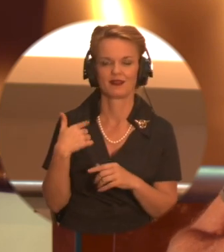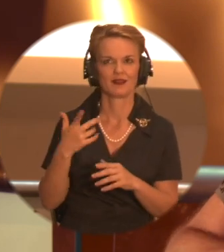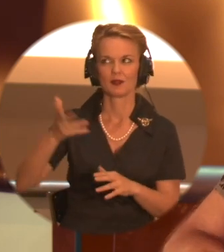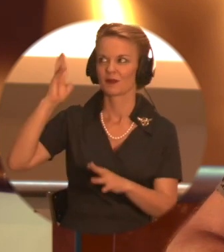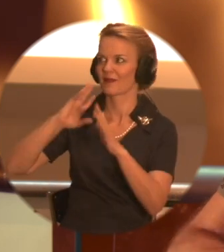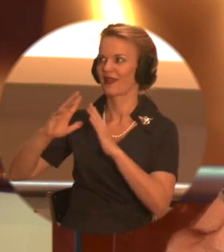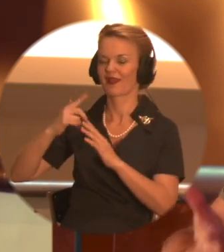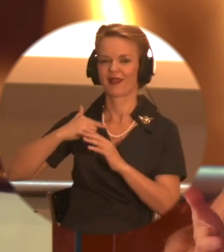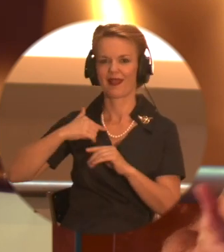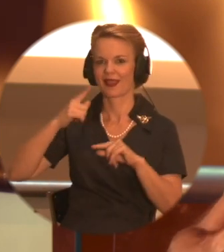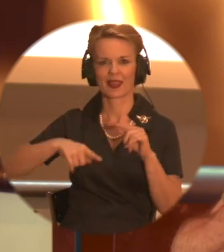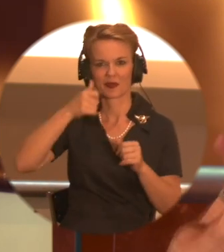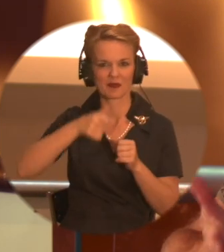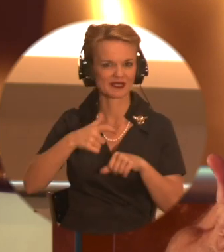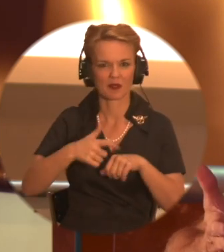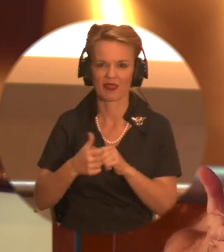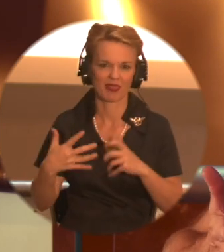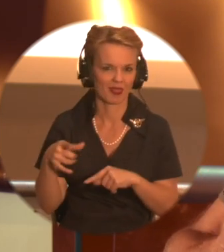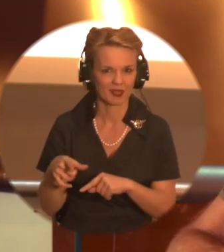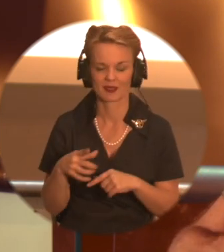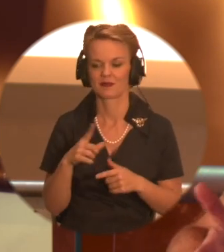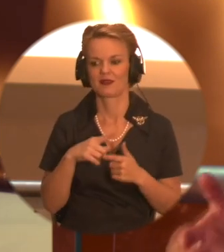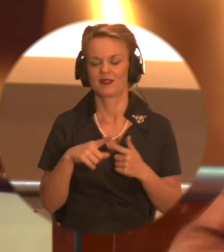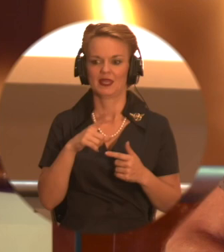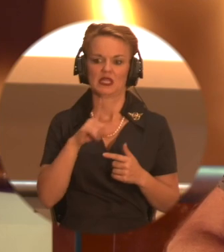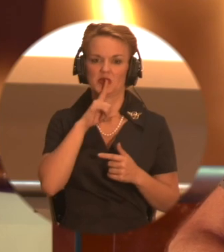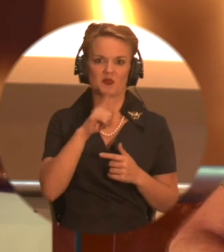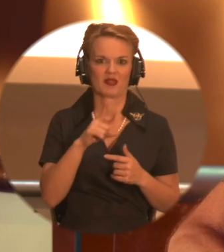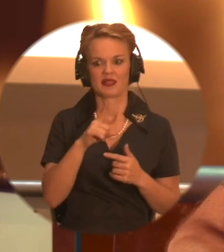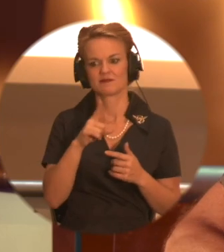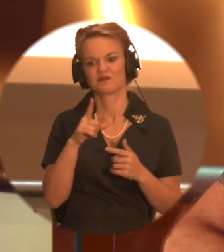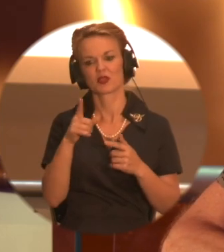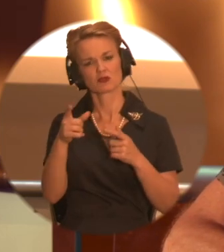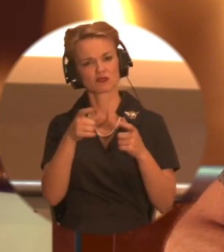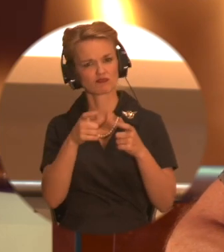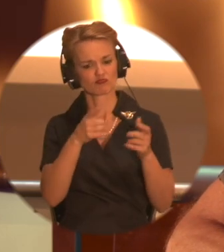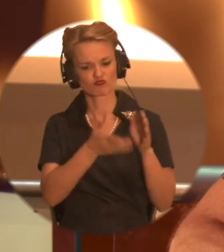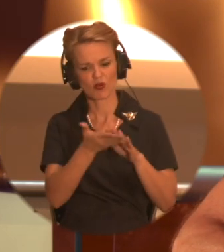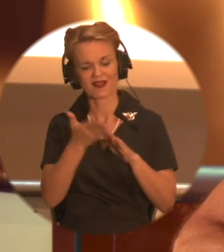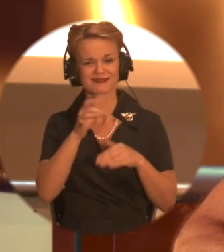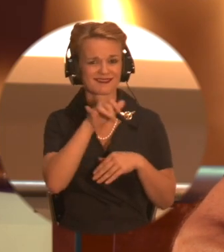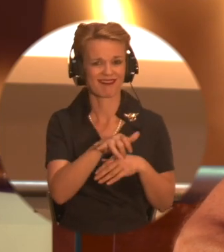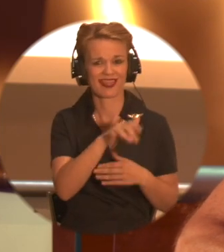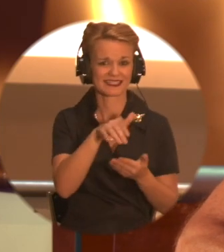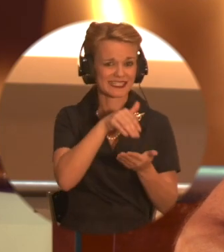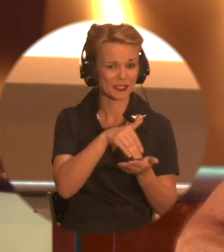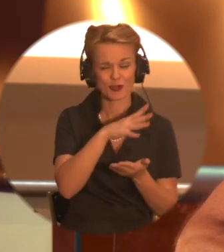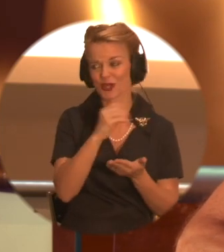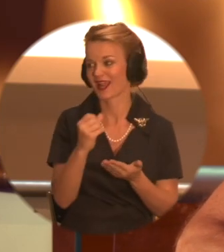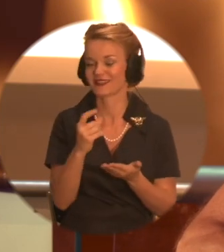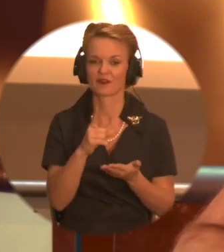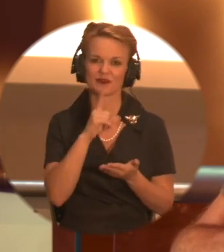remember. Yeah. And obviously, you know, was instrumental with the Center and runs the place. He's the head guy there, yeah. Yeah. So, and I've always